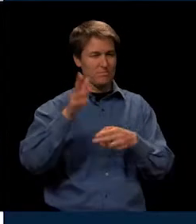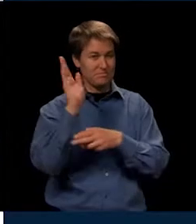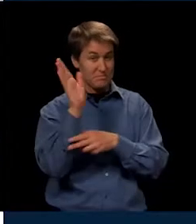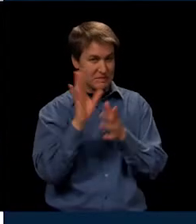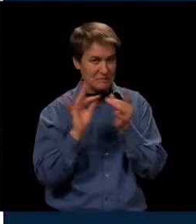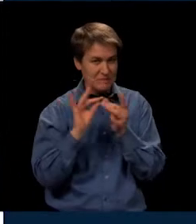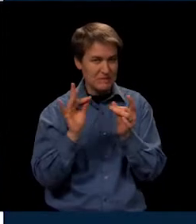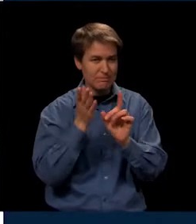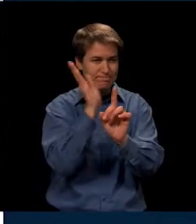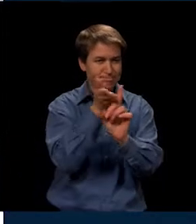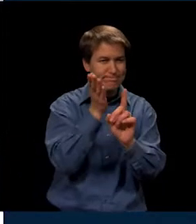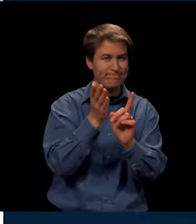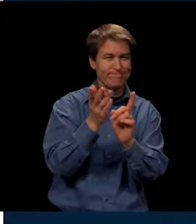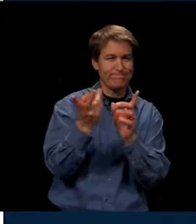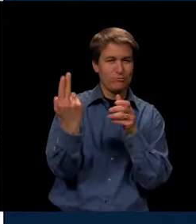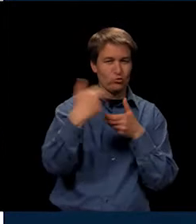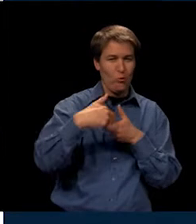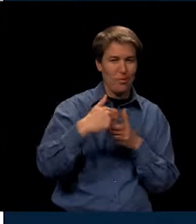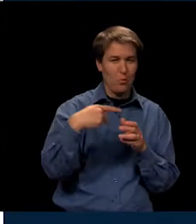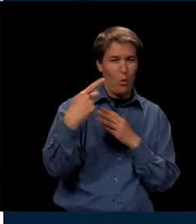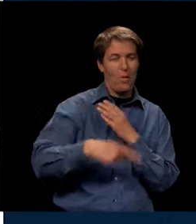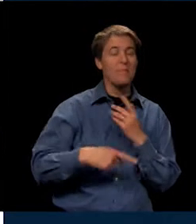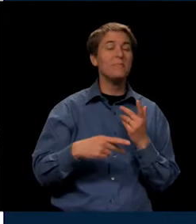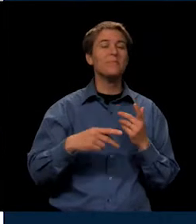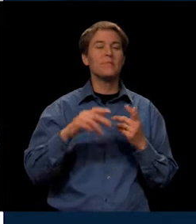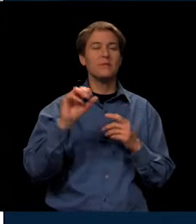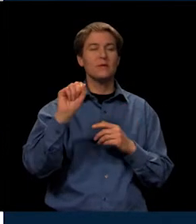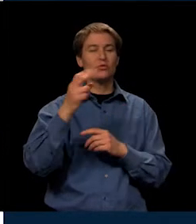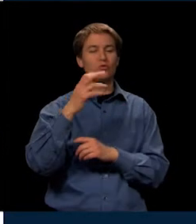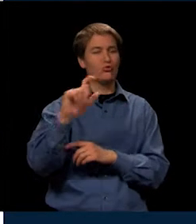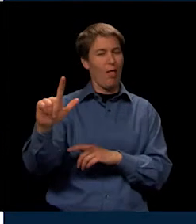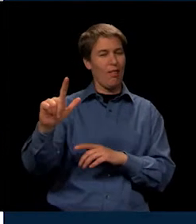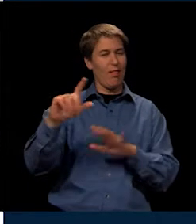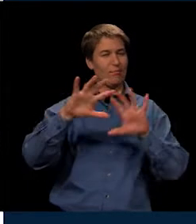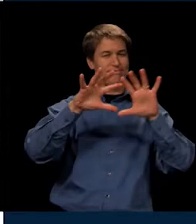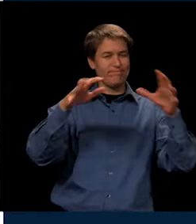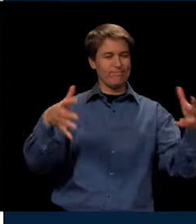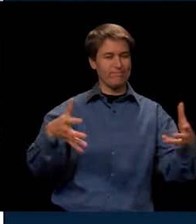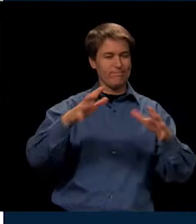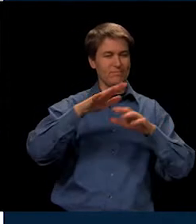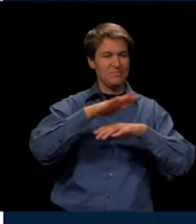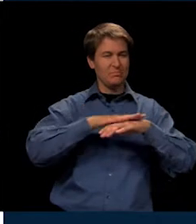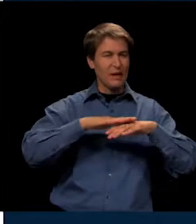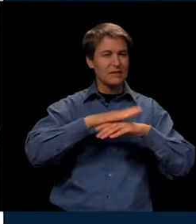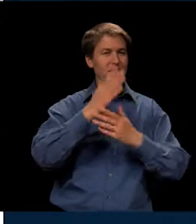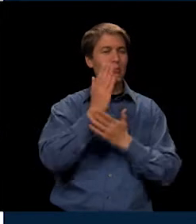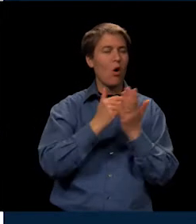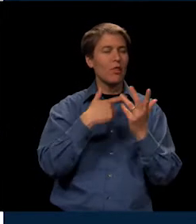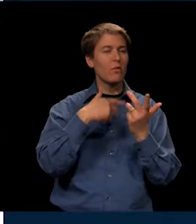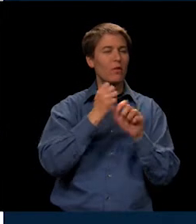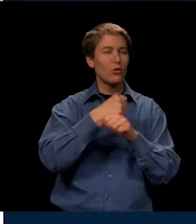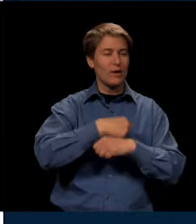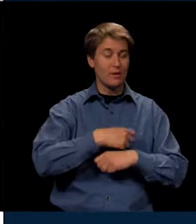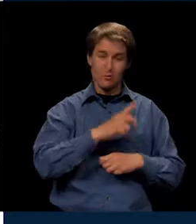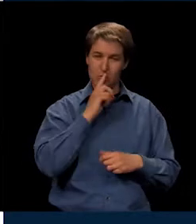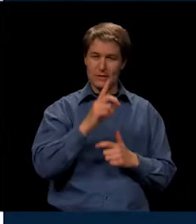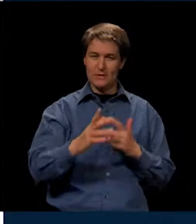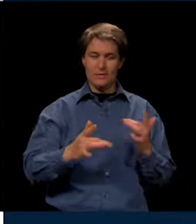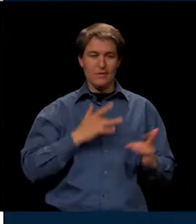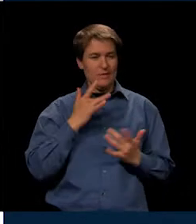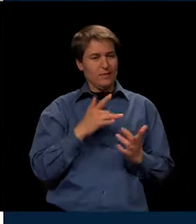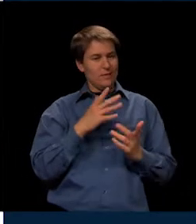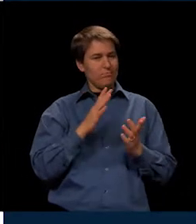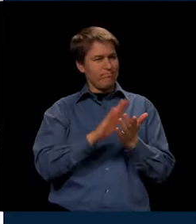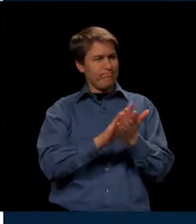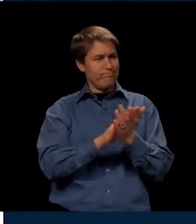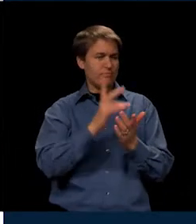these 21st century programs, the shell of which they were creating. And again, lot of kudos to the folks who sat around.